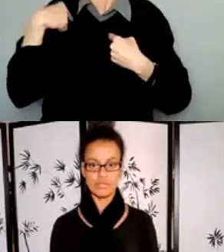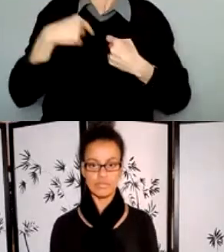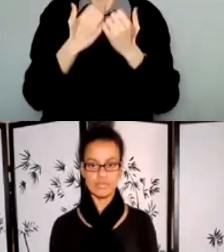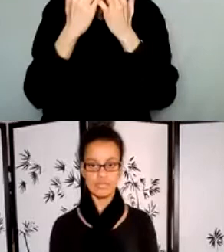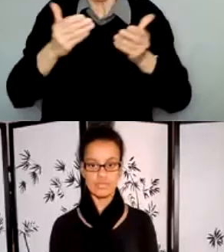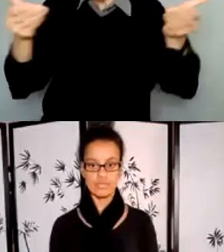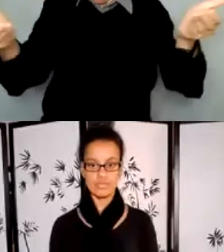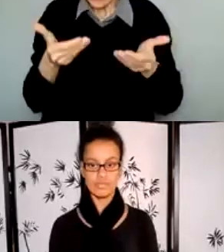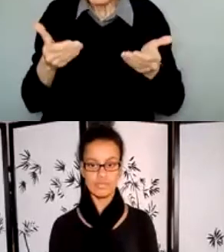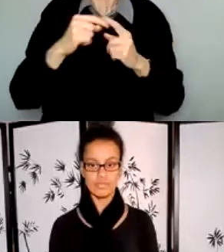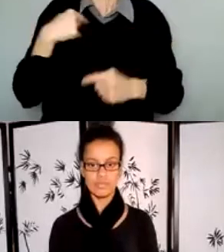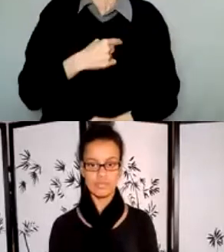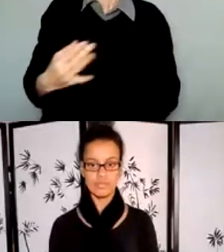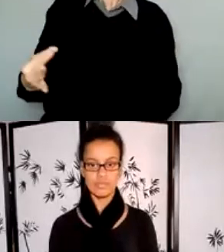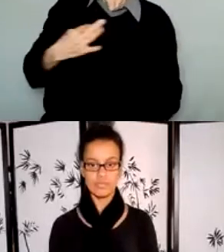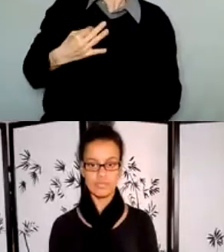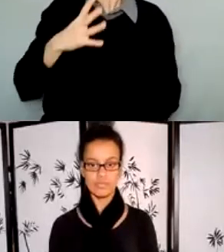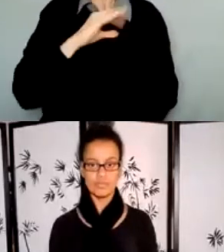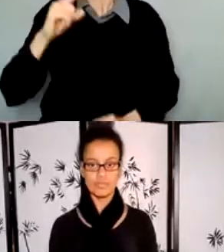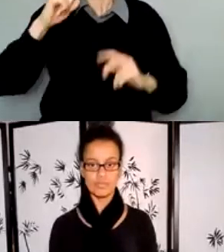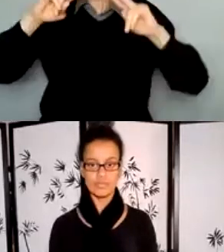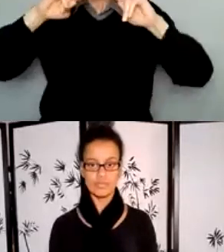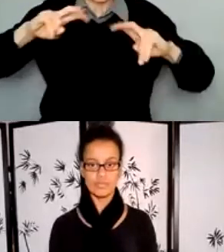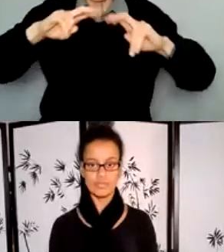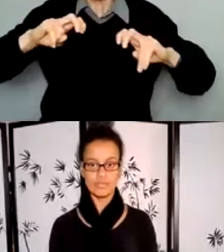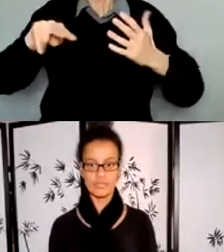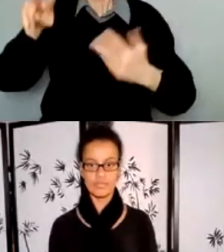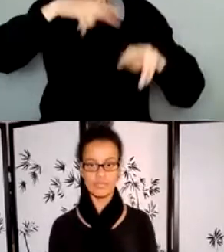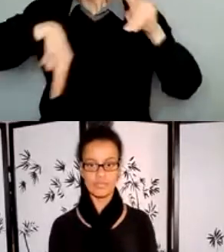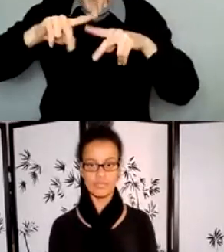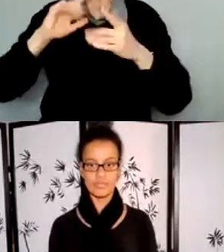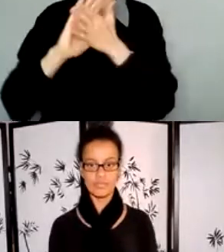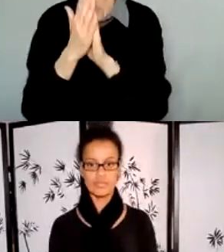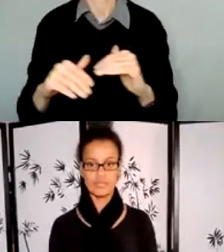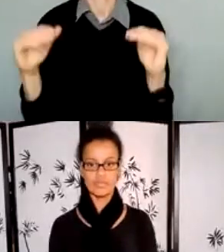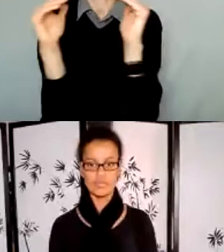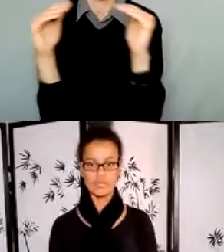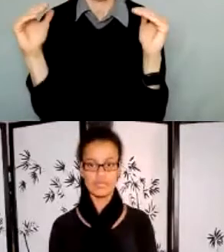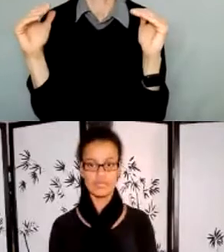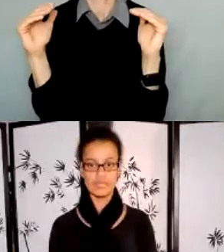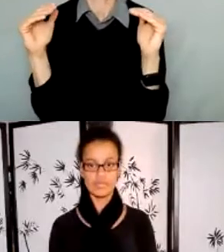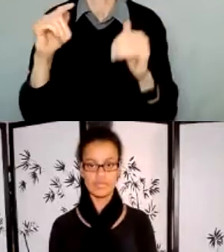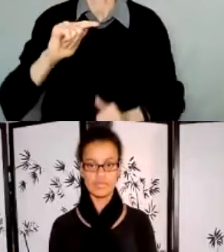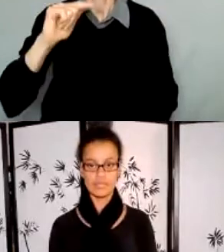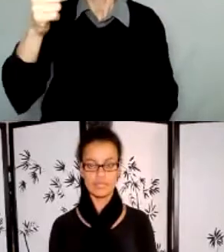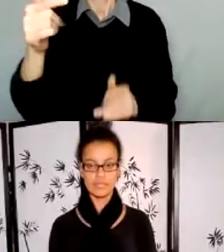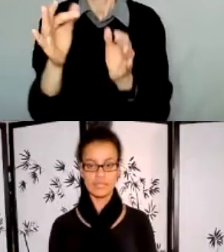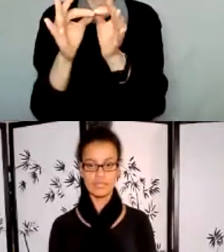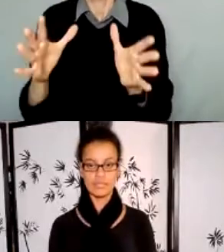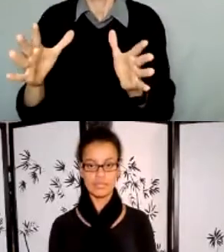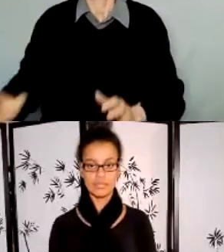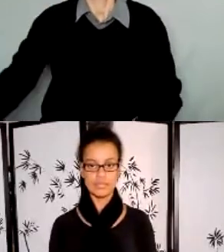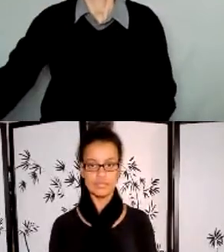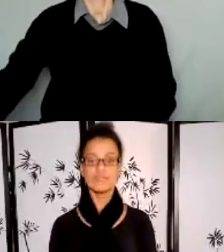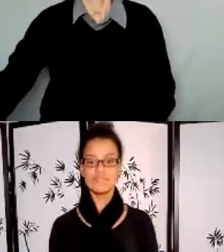and that our application and assessment processes are fair and deeply considerate. While we have been continuing to expand and improve our processes